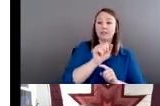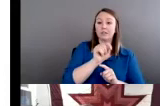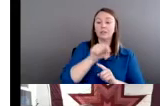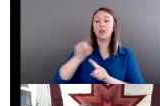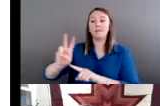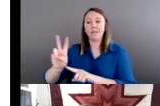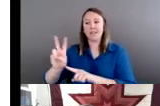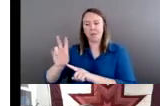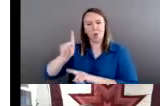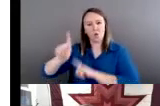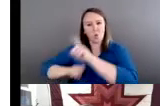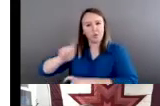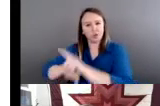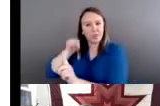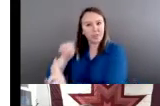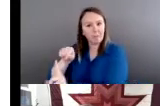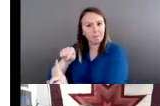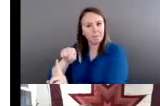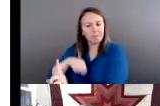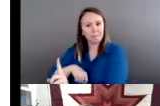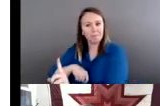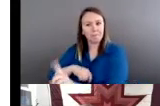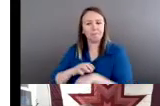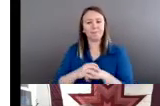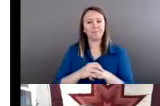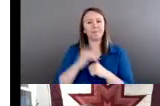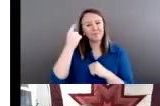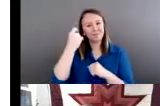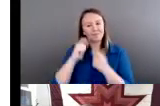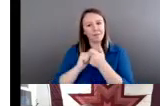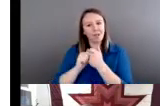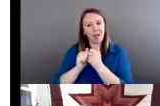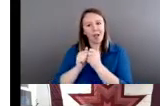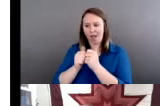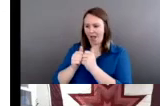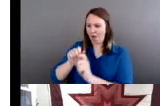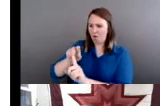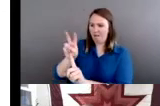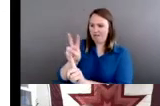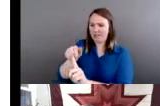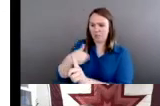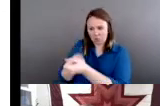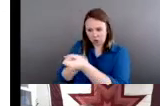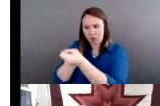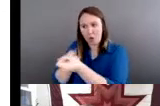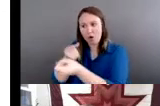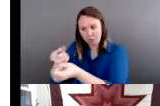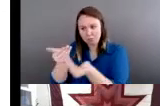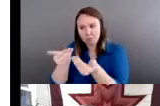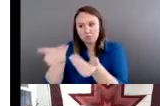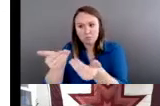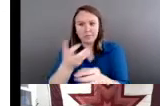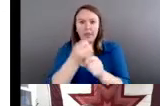proceeding. How do we support a victim to come forward and receive the justice they deserve?